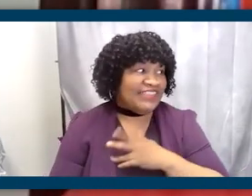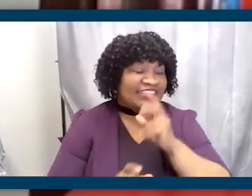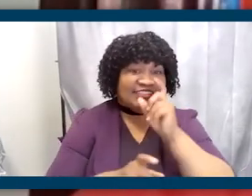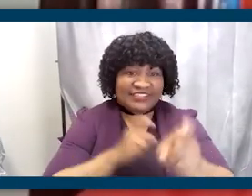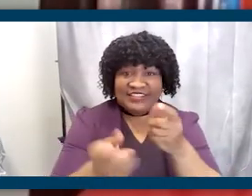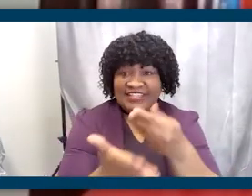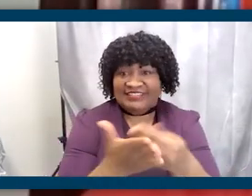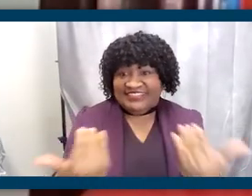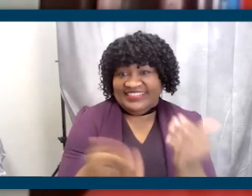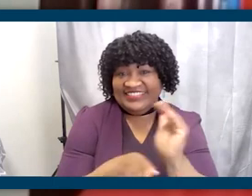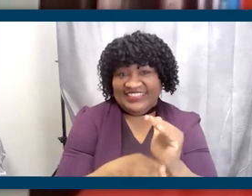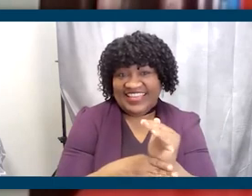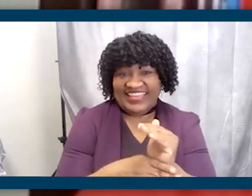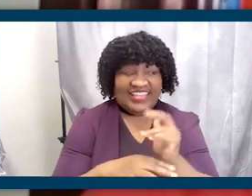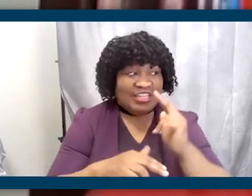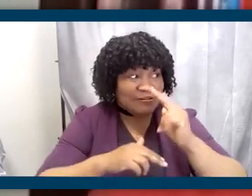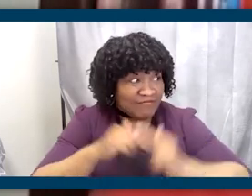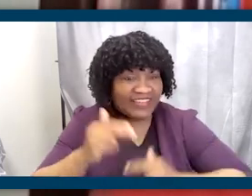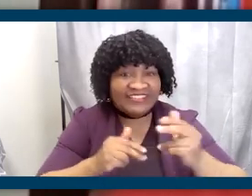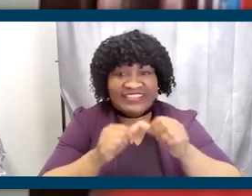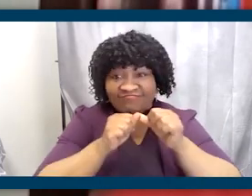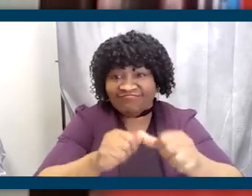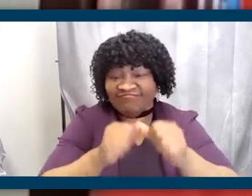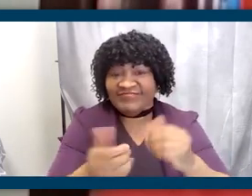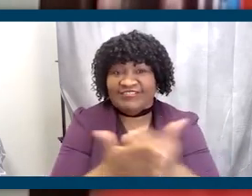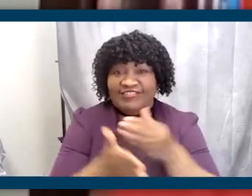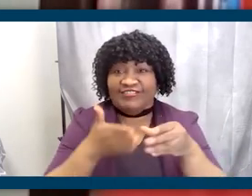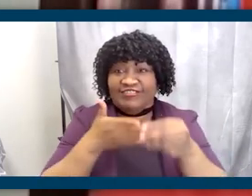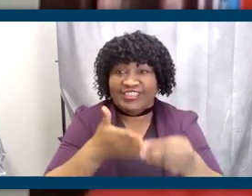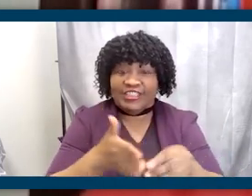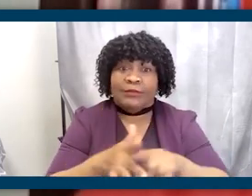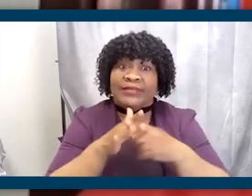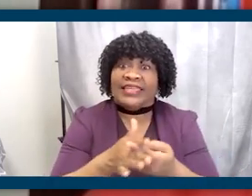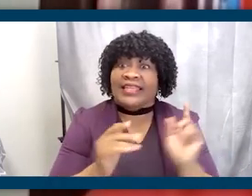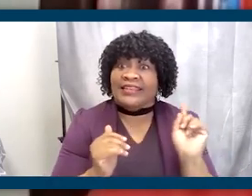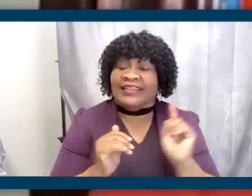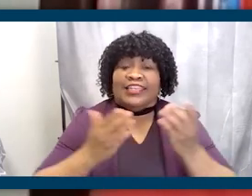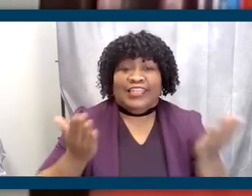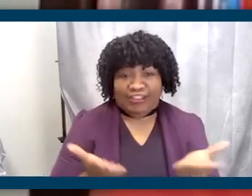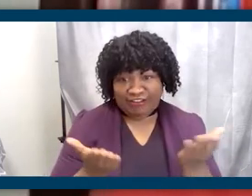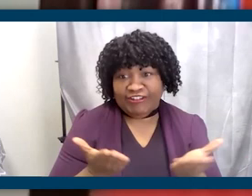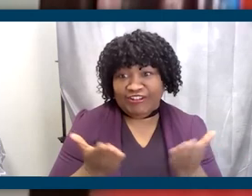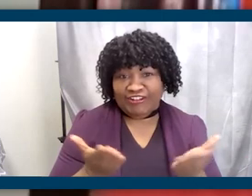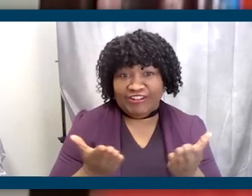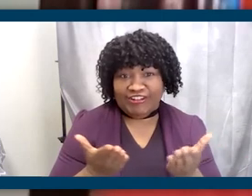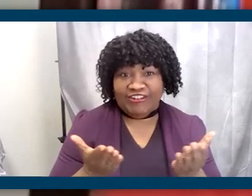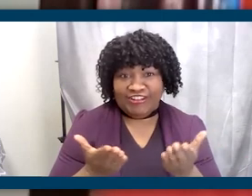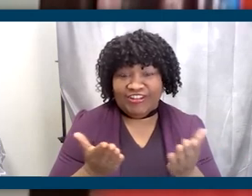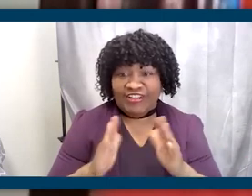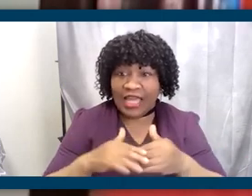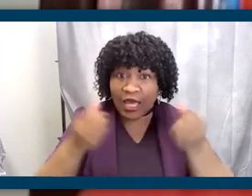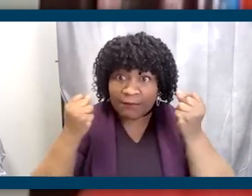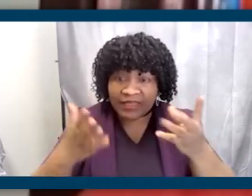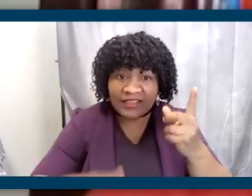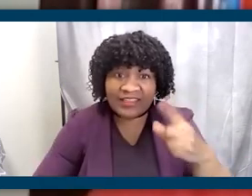tonight. Building the bench of new leadership often begins here. How many of